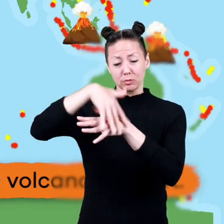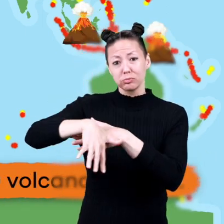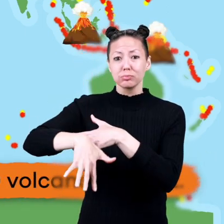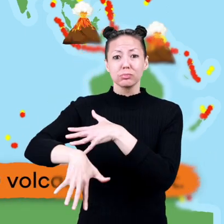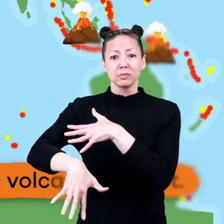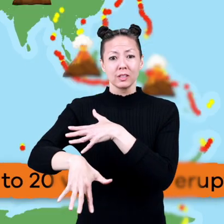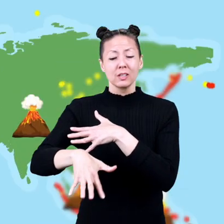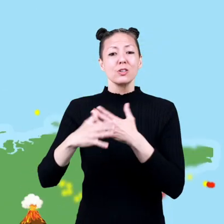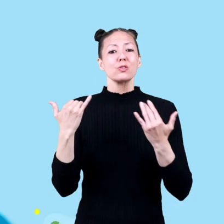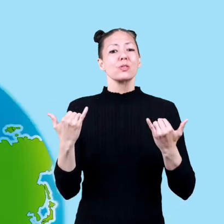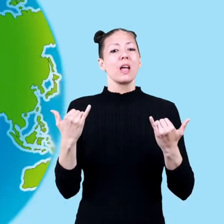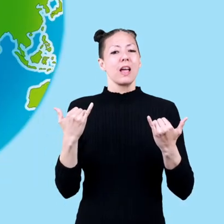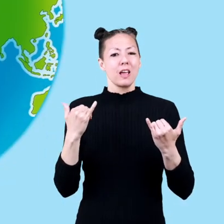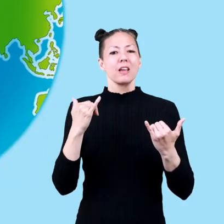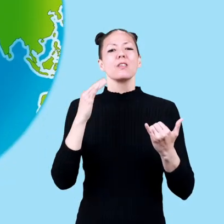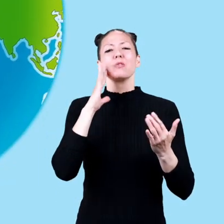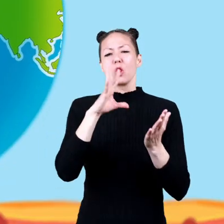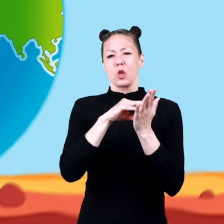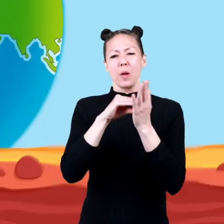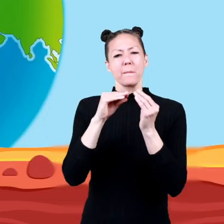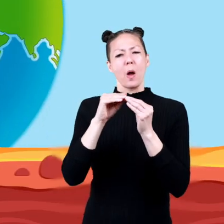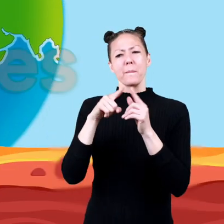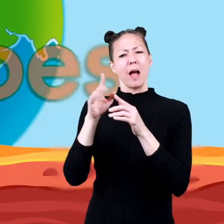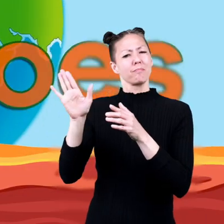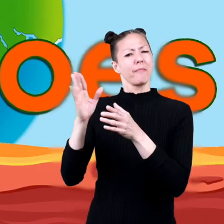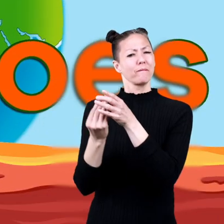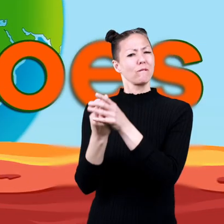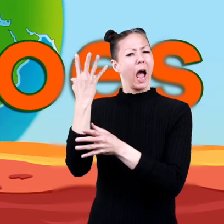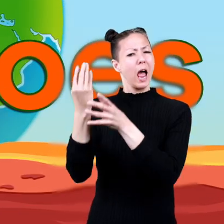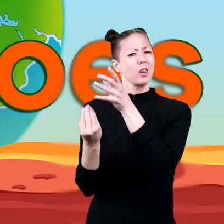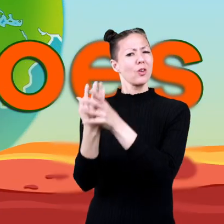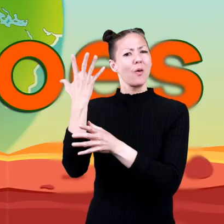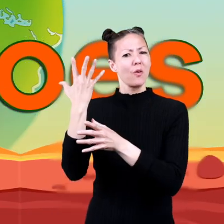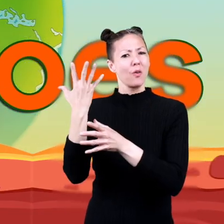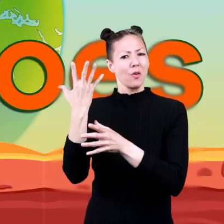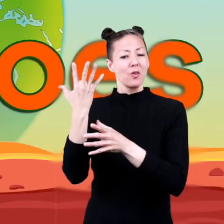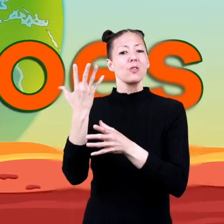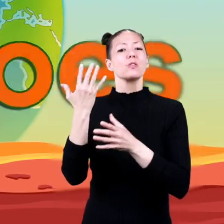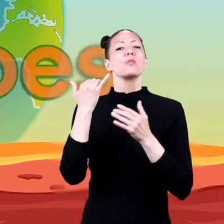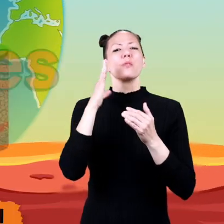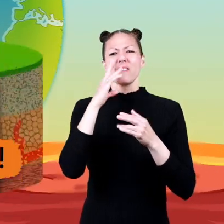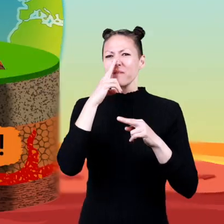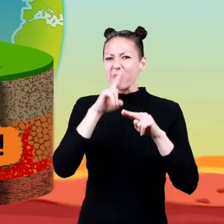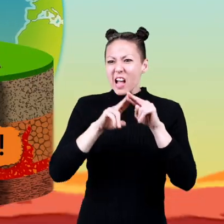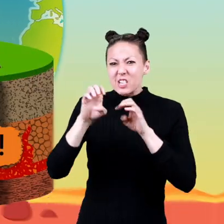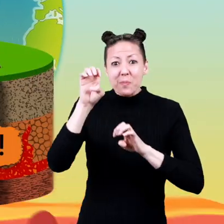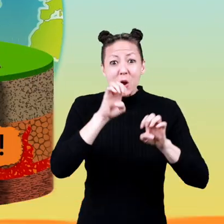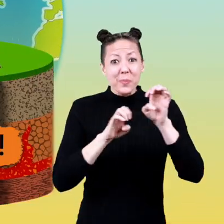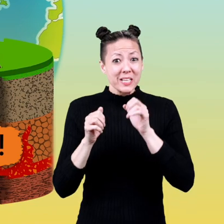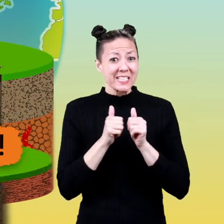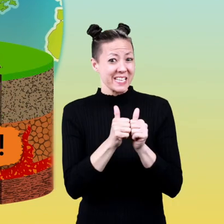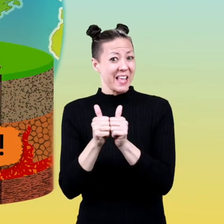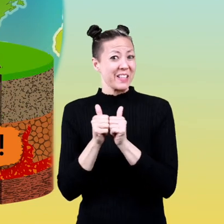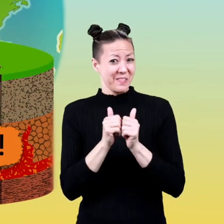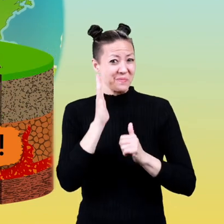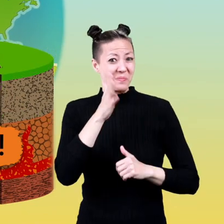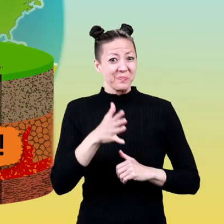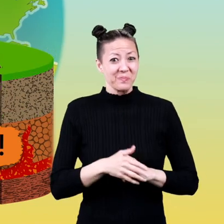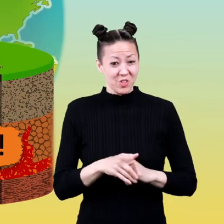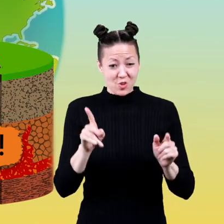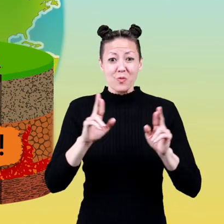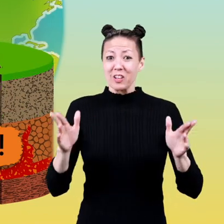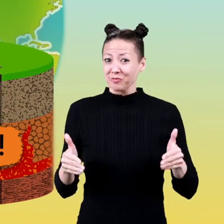erupt today we are going to learn more about volcanoes and we are going to do a fun experiment together